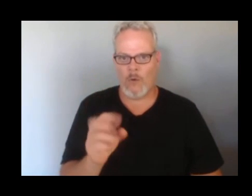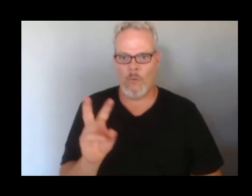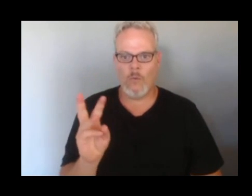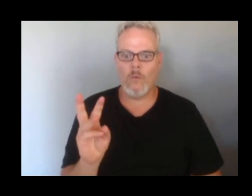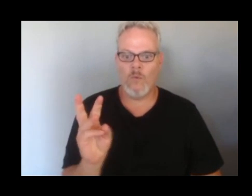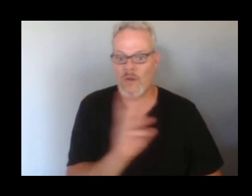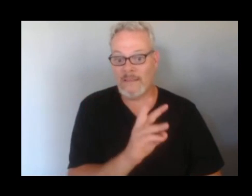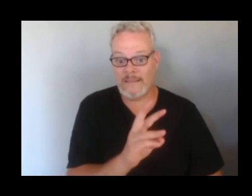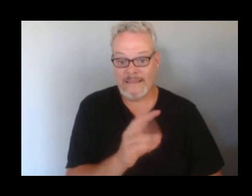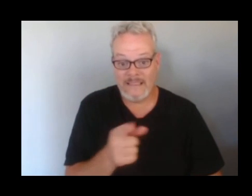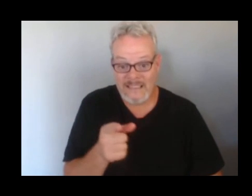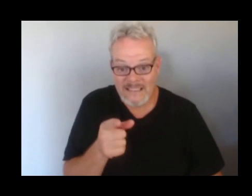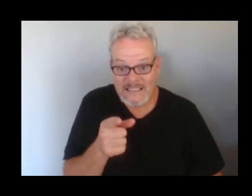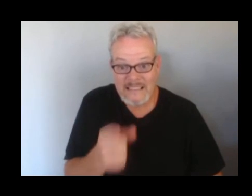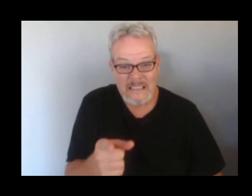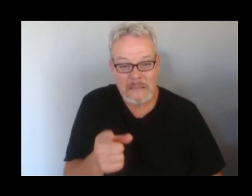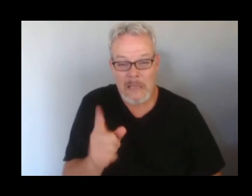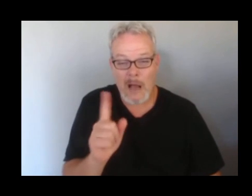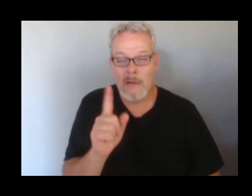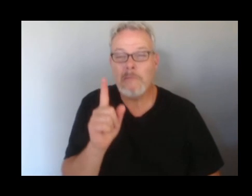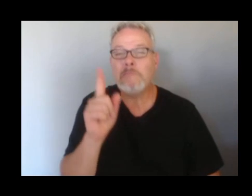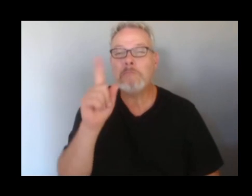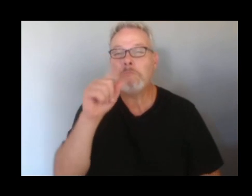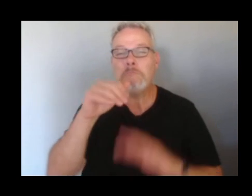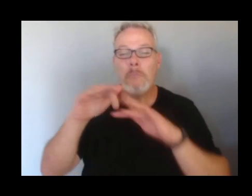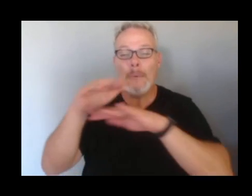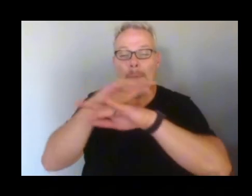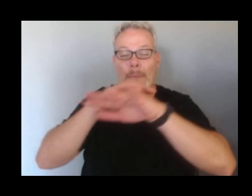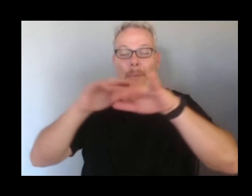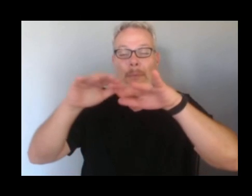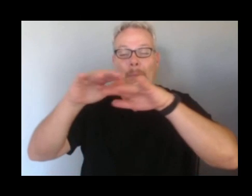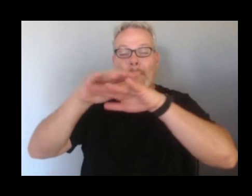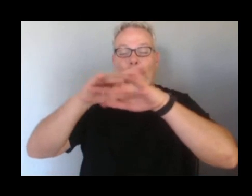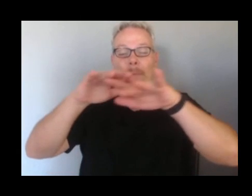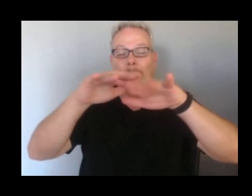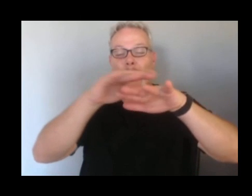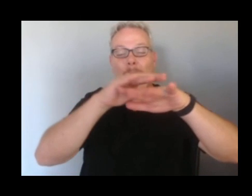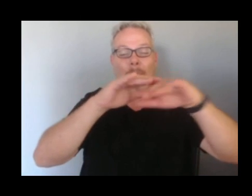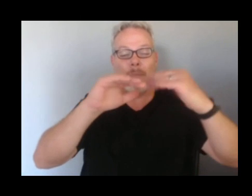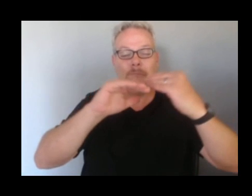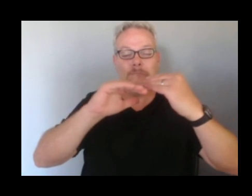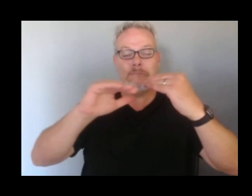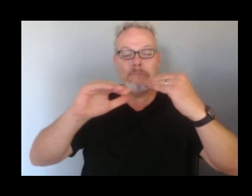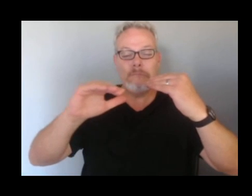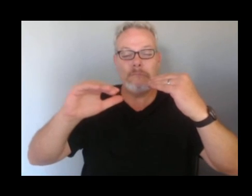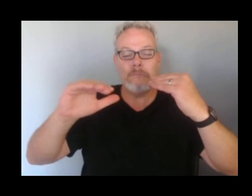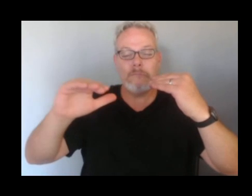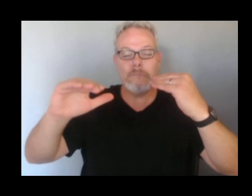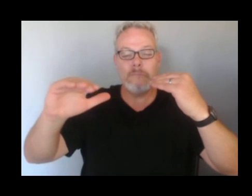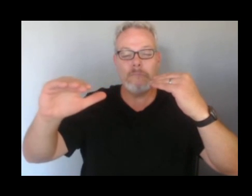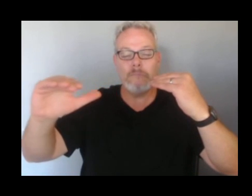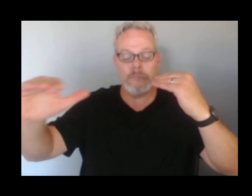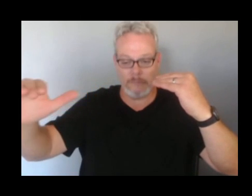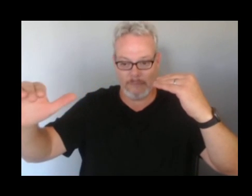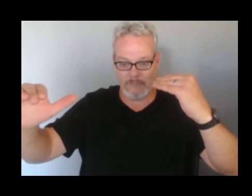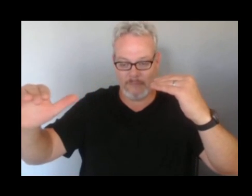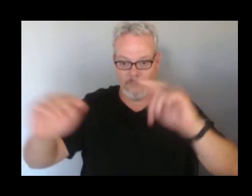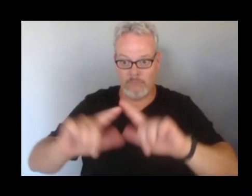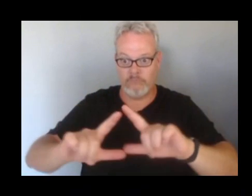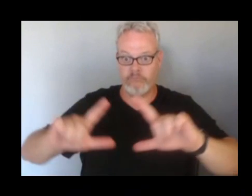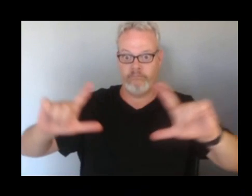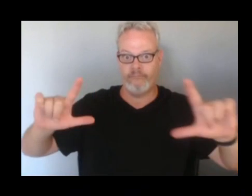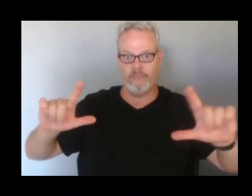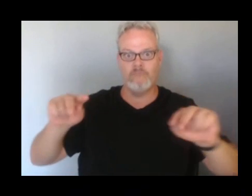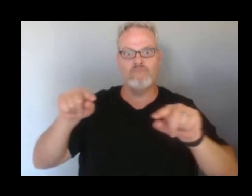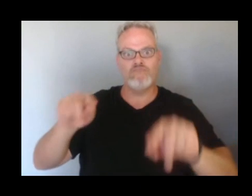but does not pierce further up. It gets carried to the southwest and trained in that direction. So looking at our Purple Air